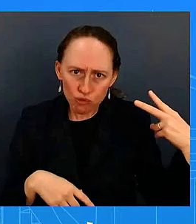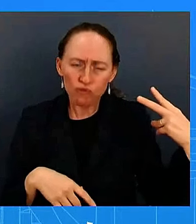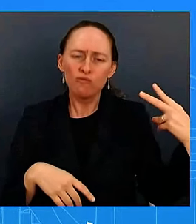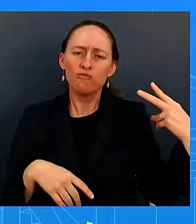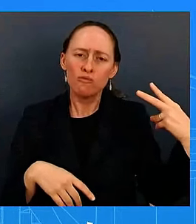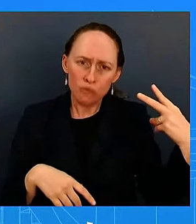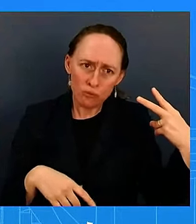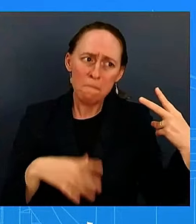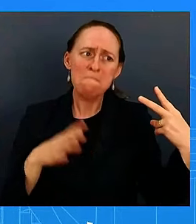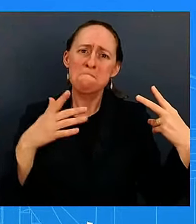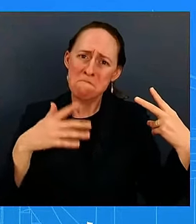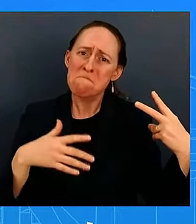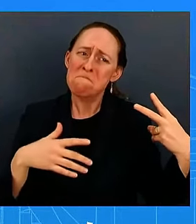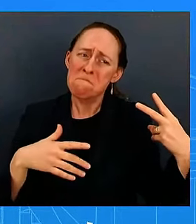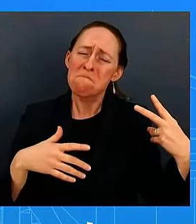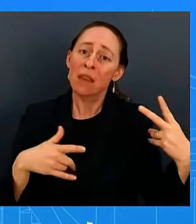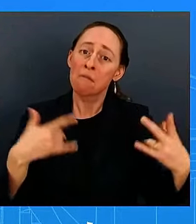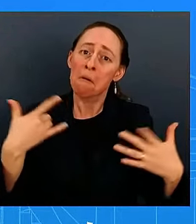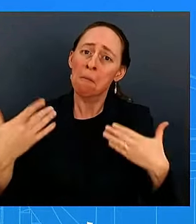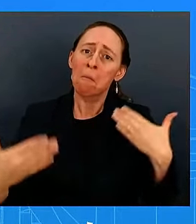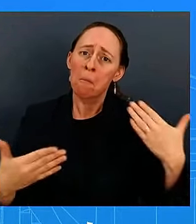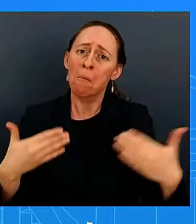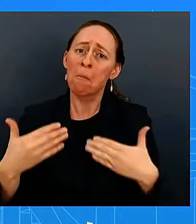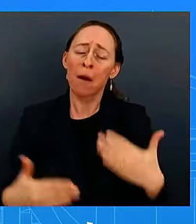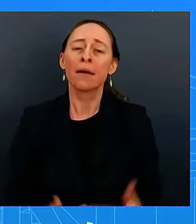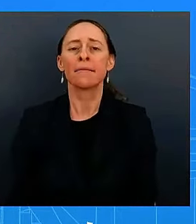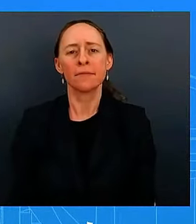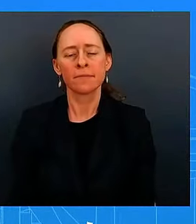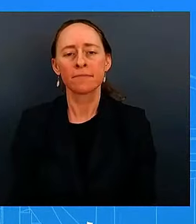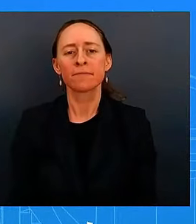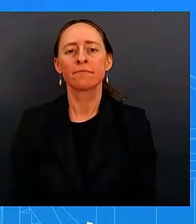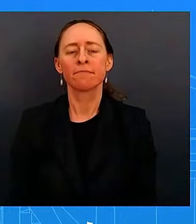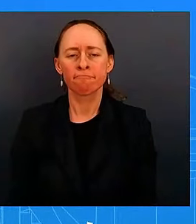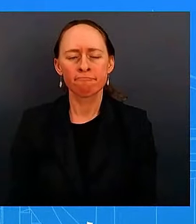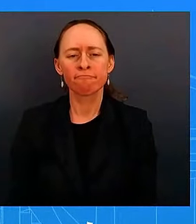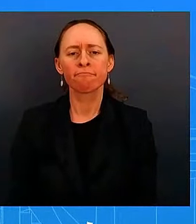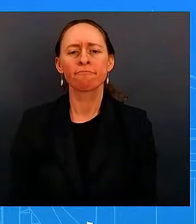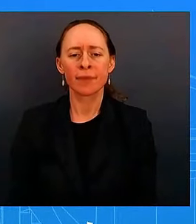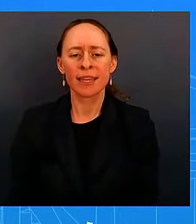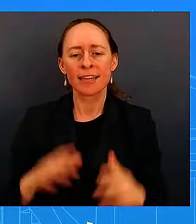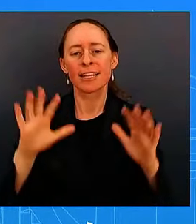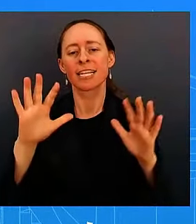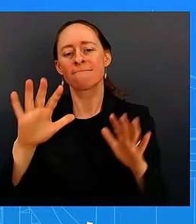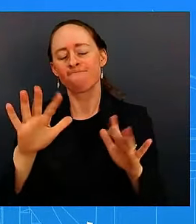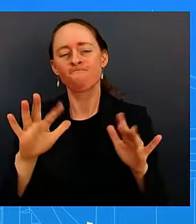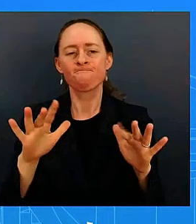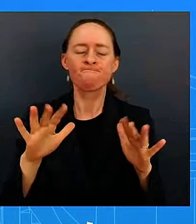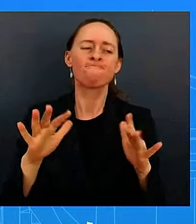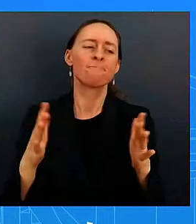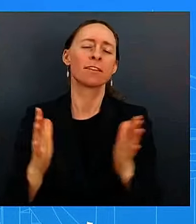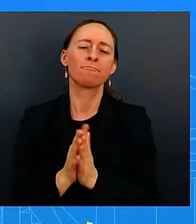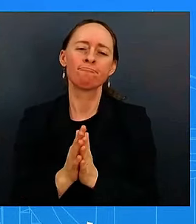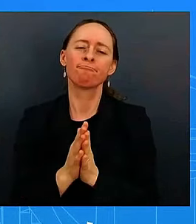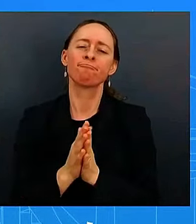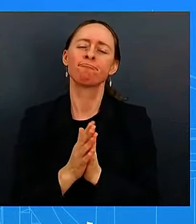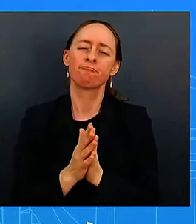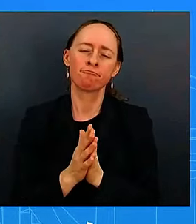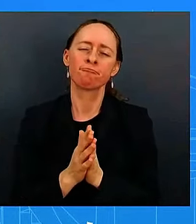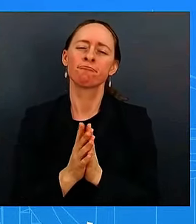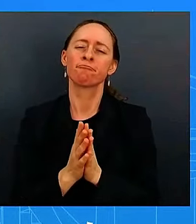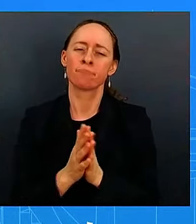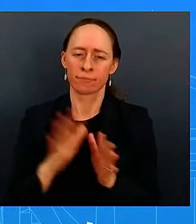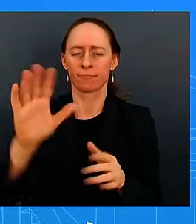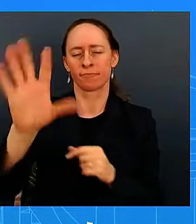in your question to me or moments ago seconds ago uh look it doesn't it doesn't stop from the fact that the president wants to see a